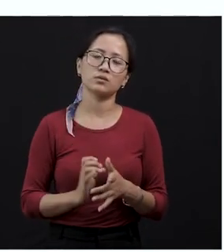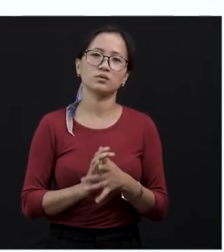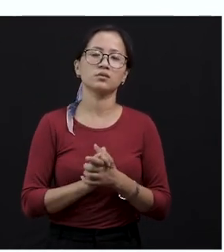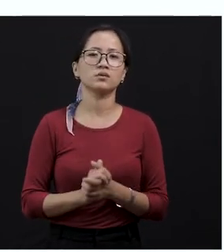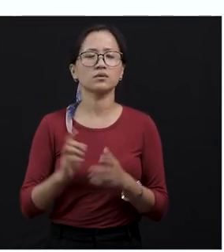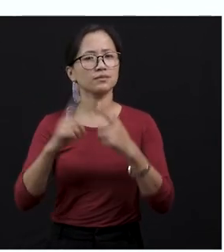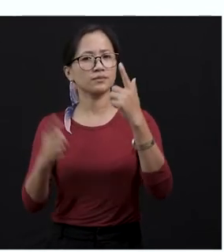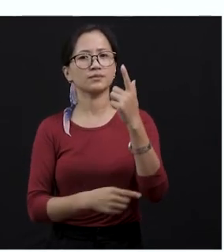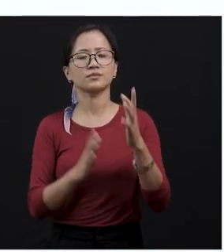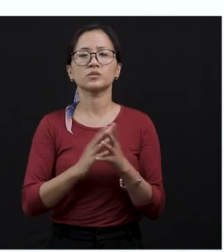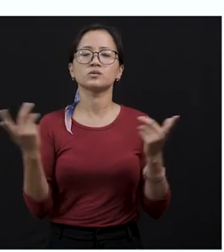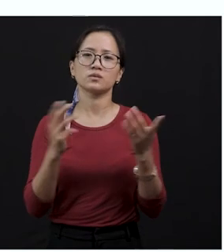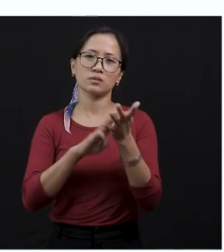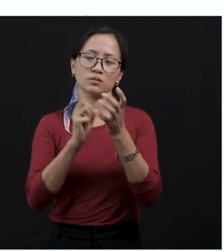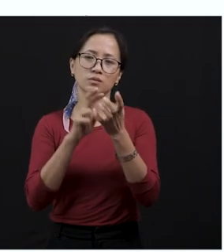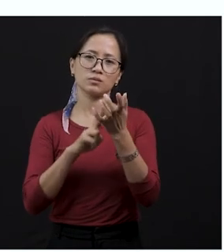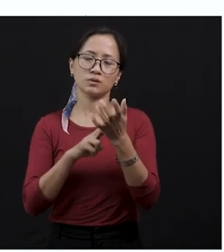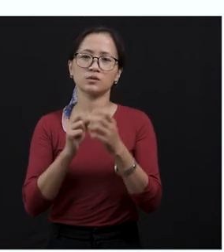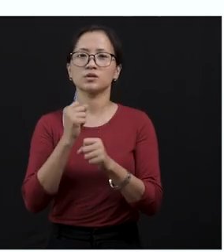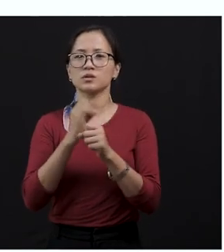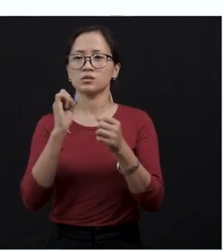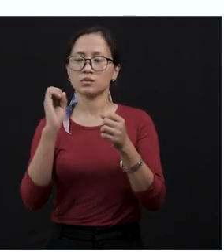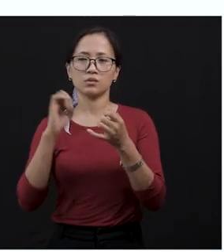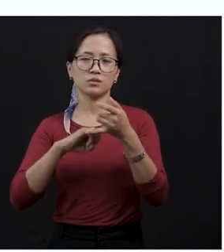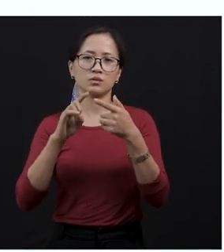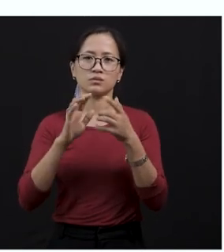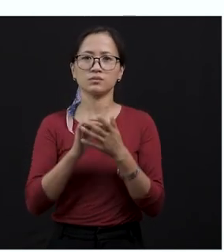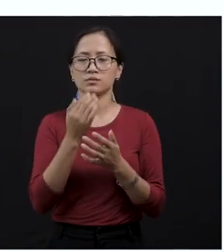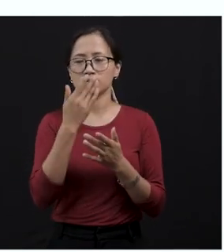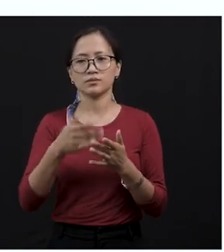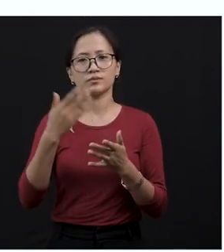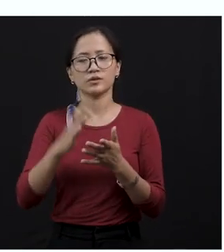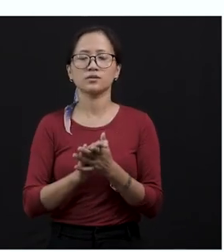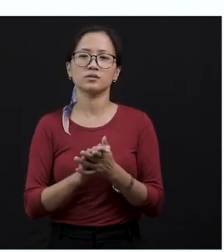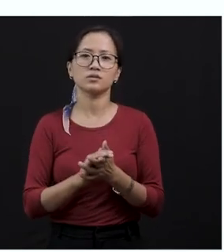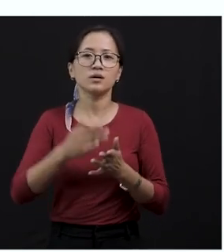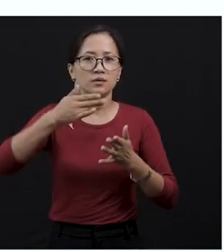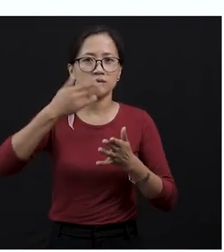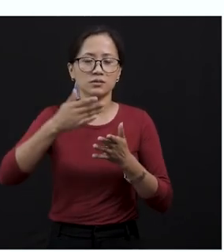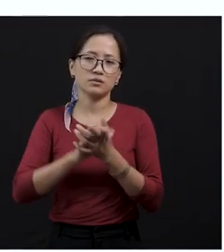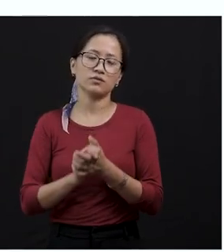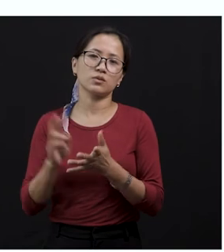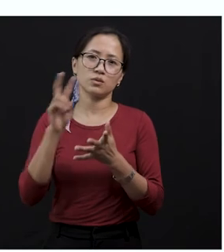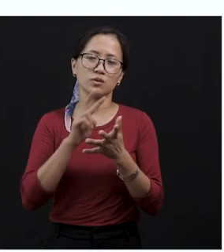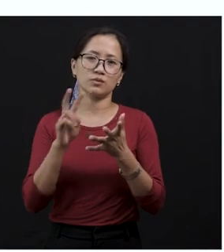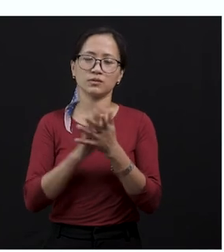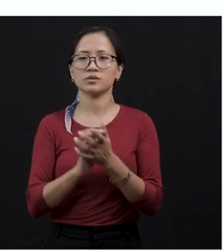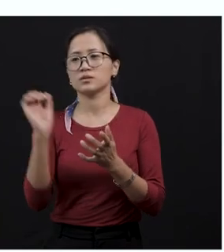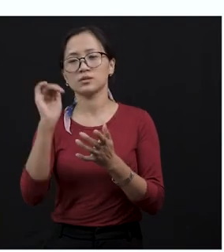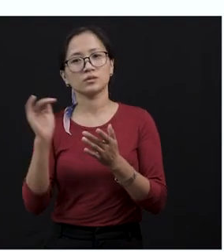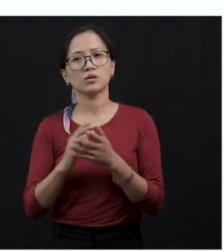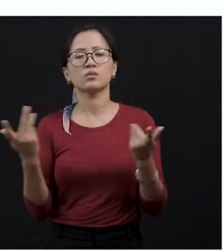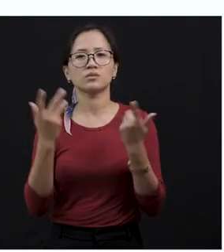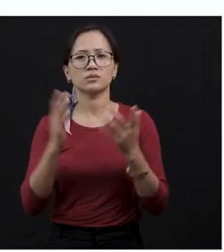So, finally, what did the mongoose do? The mongoose was just smelling the snake around. Okay? Sniffing. You know what is sniffing, right? Before having